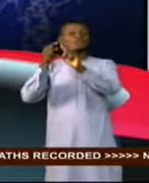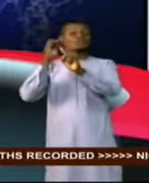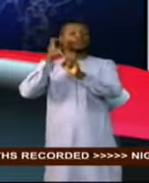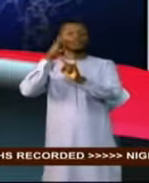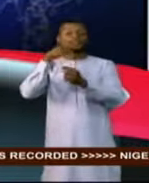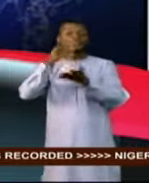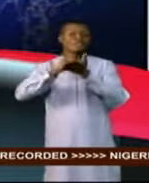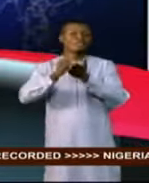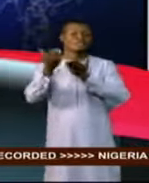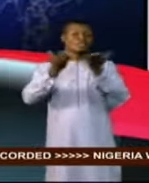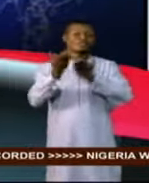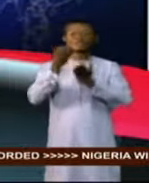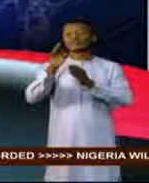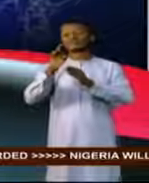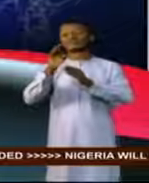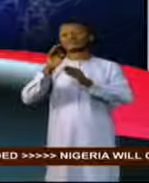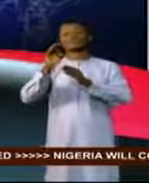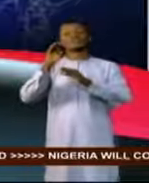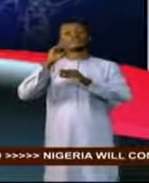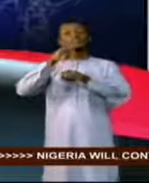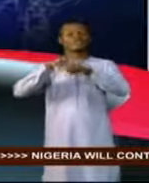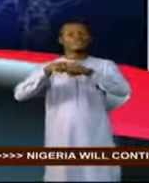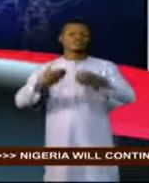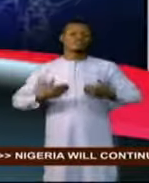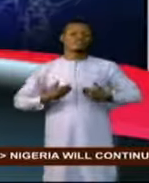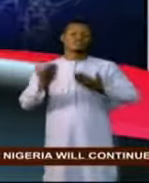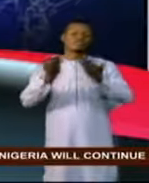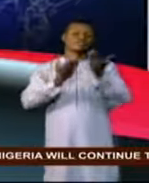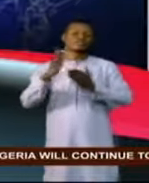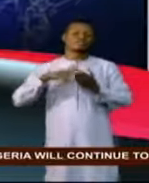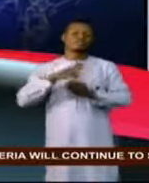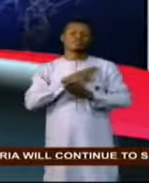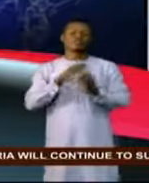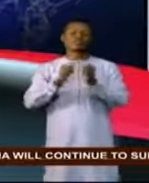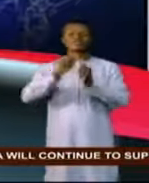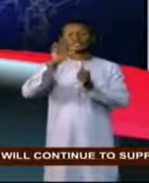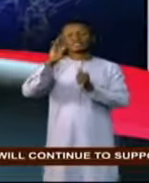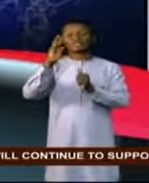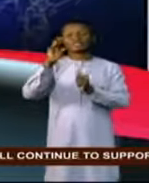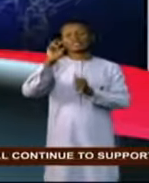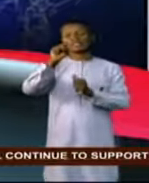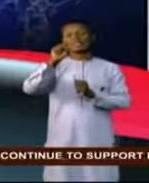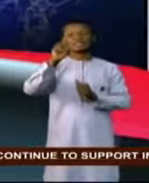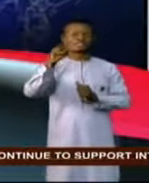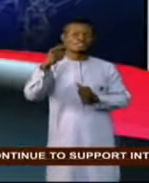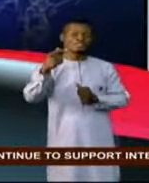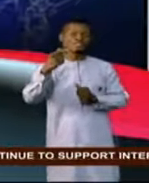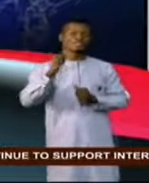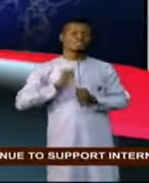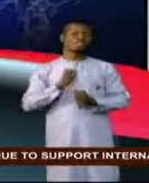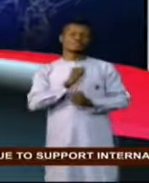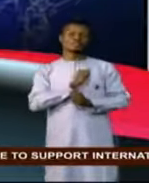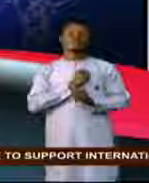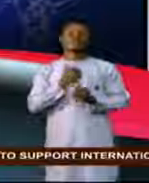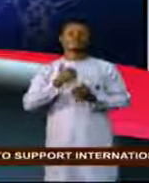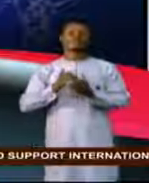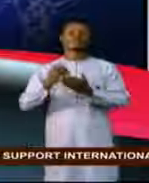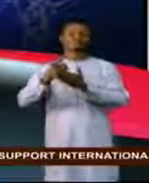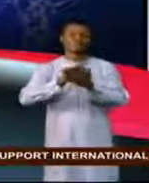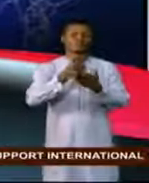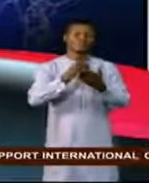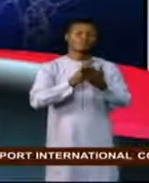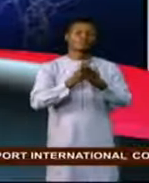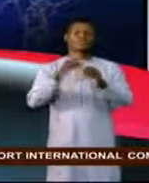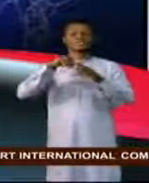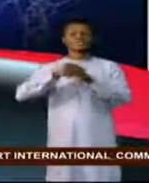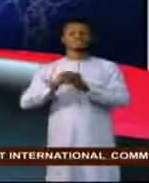the services of National Youth Service Corps members as well as the 17 SDG ambassadors are being engaged to champion the